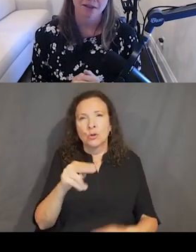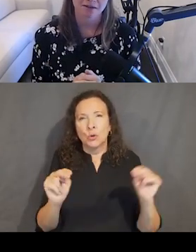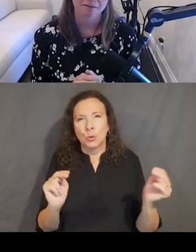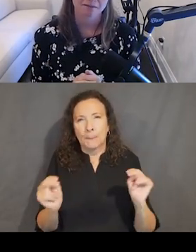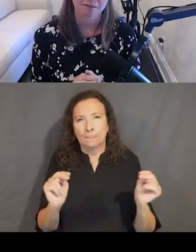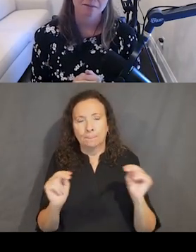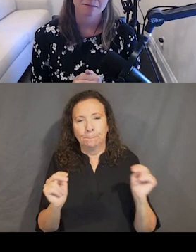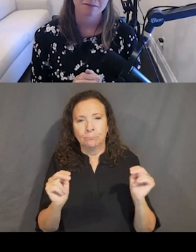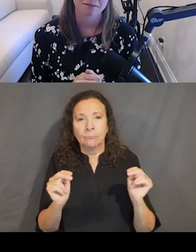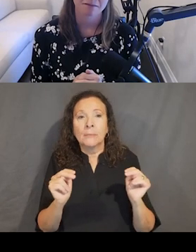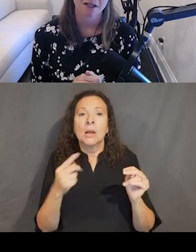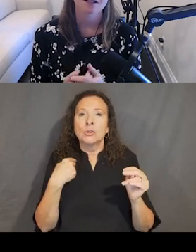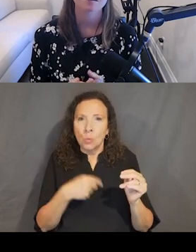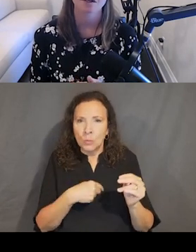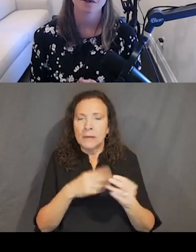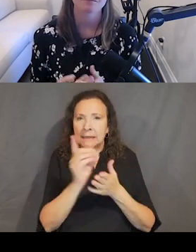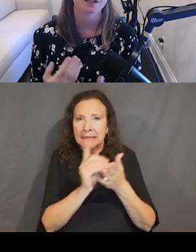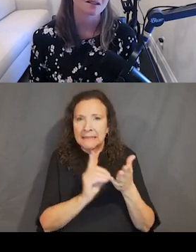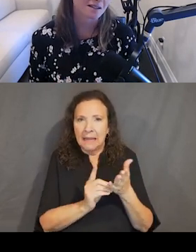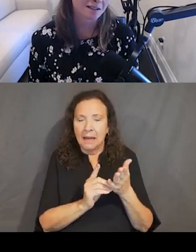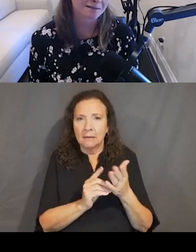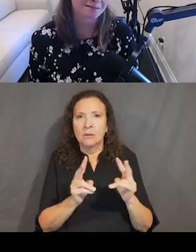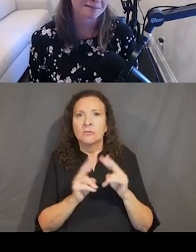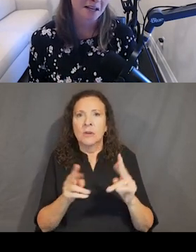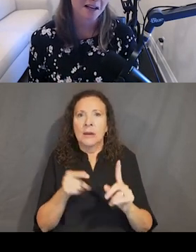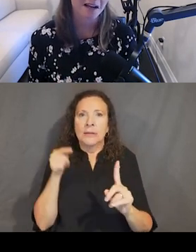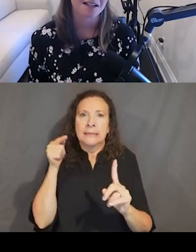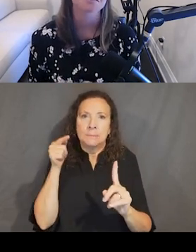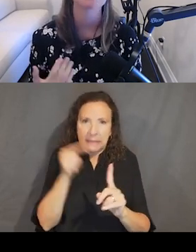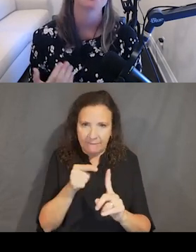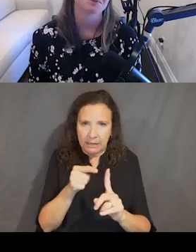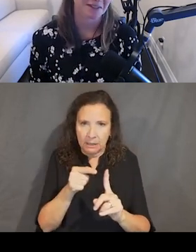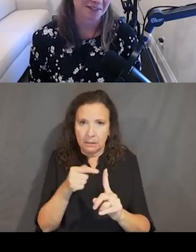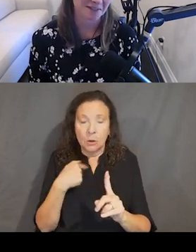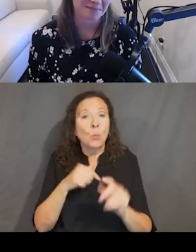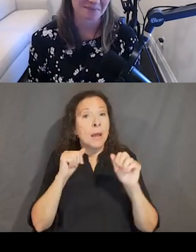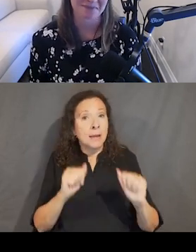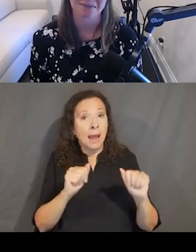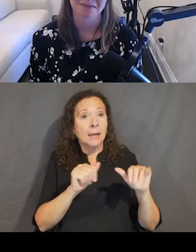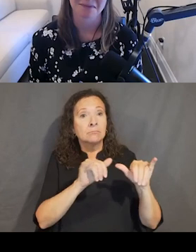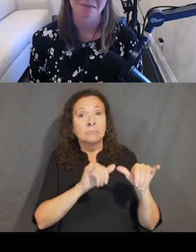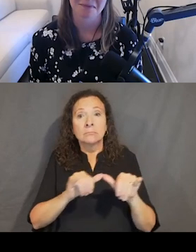very specific. And as a result, we can be consistent. And as a result, we can be efficient.